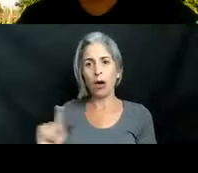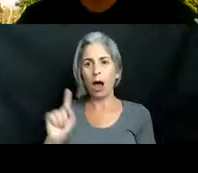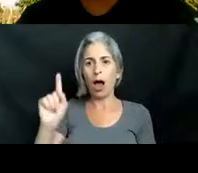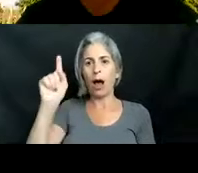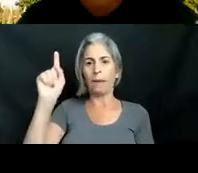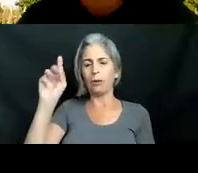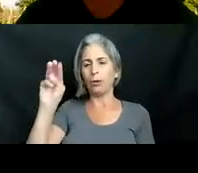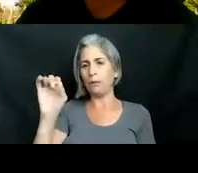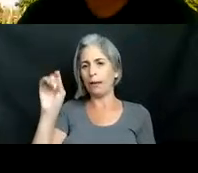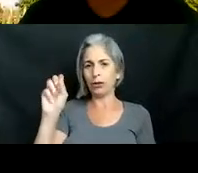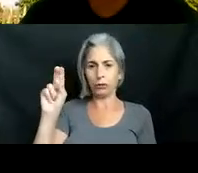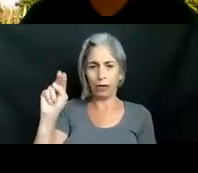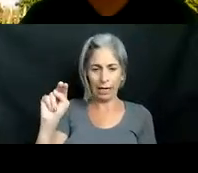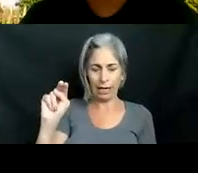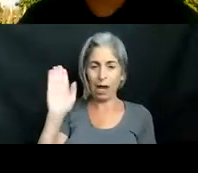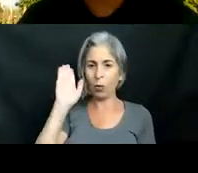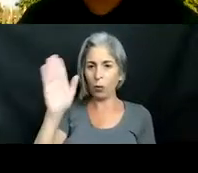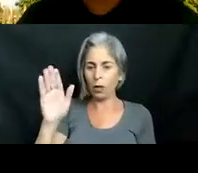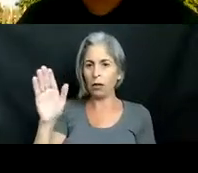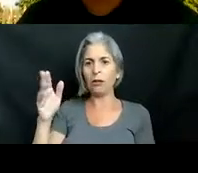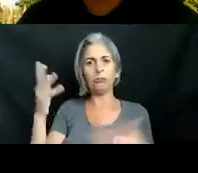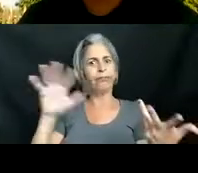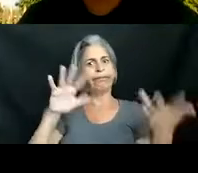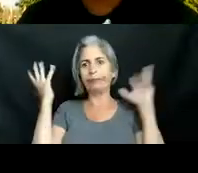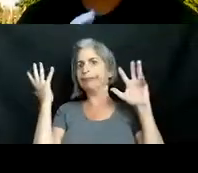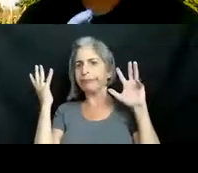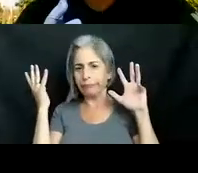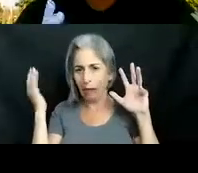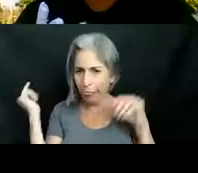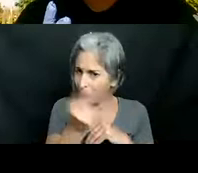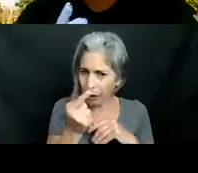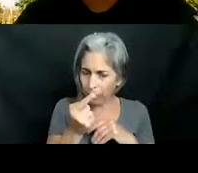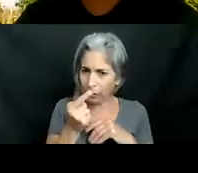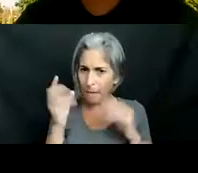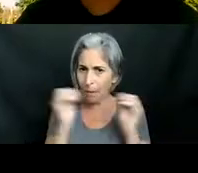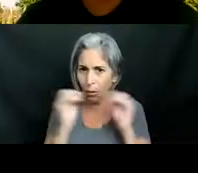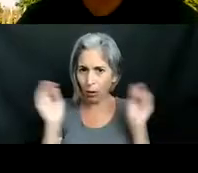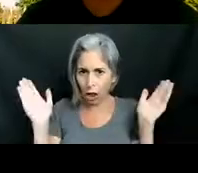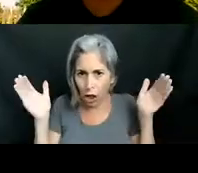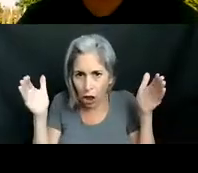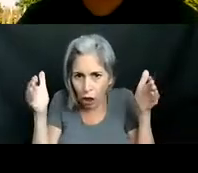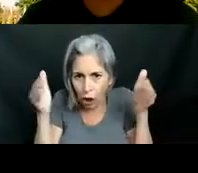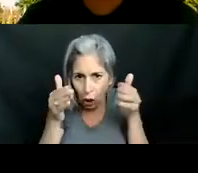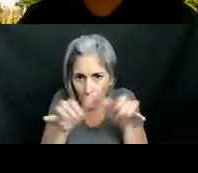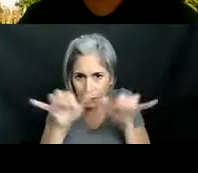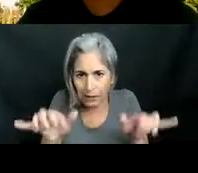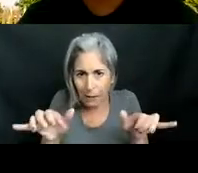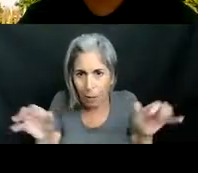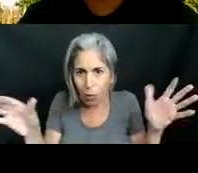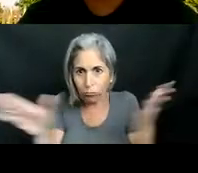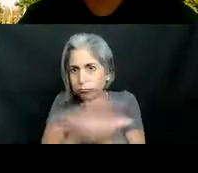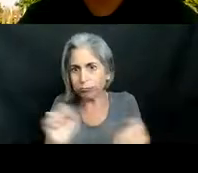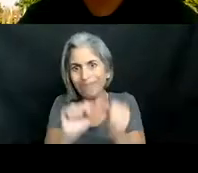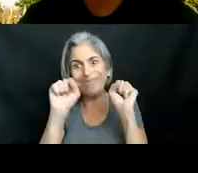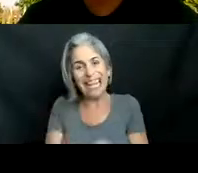mediterranean where they absolutely are going to wreak havoc it is a more enclosed system so they can definitely do even worse damage